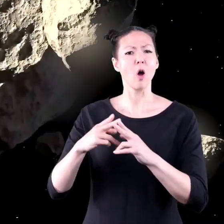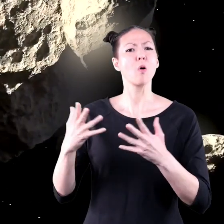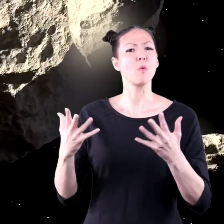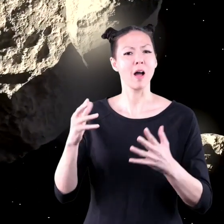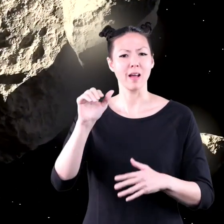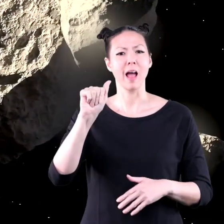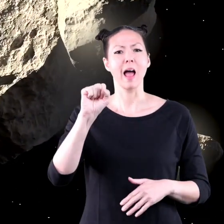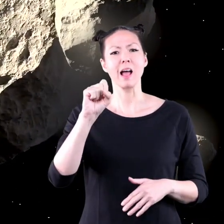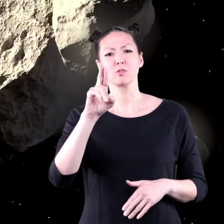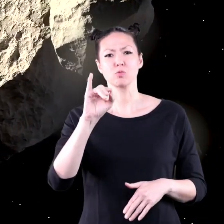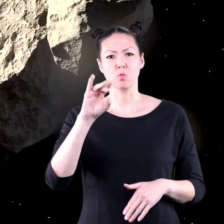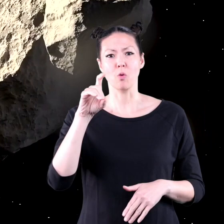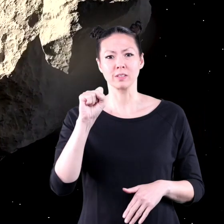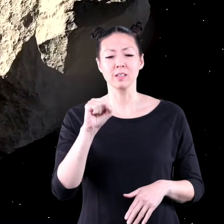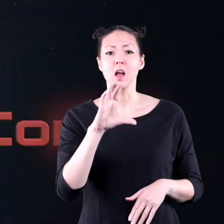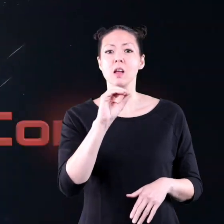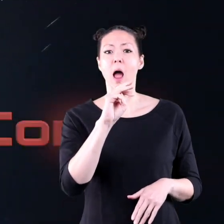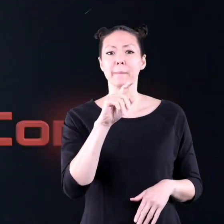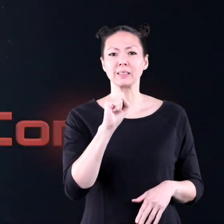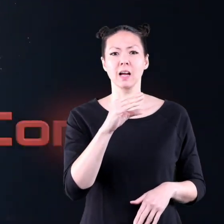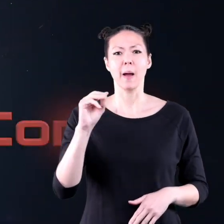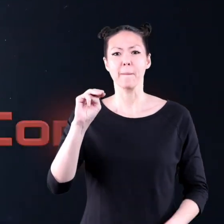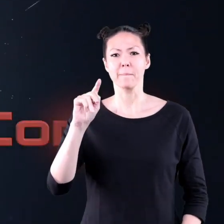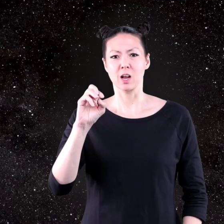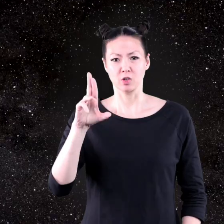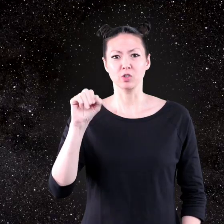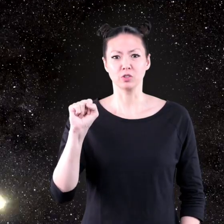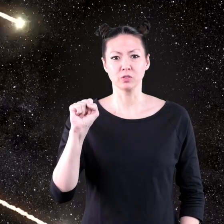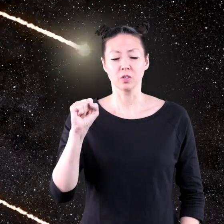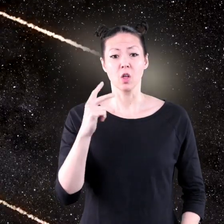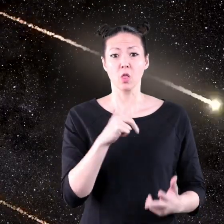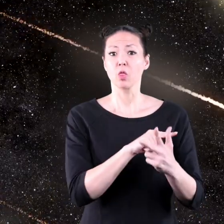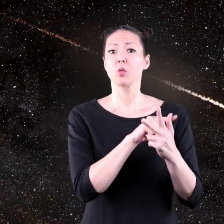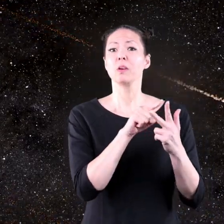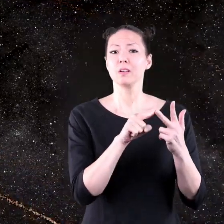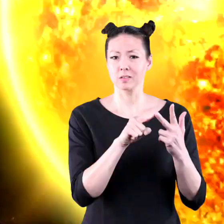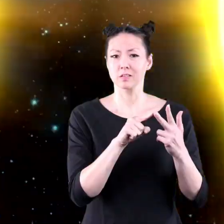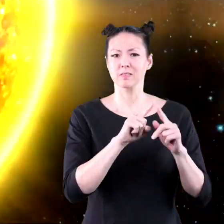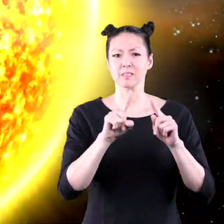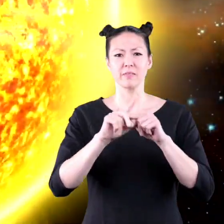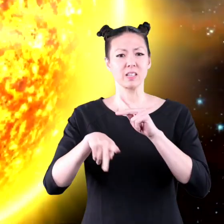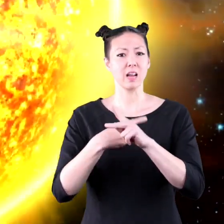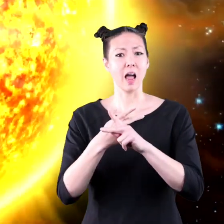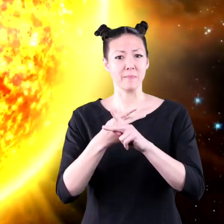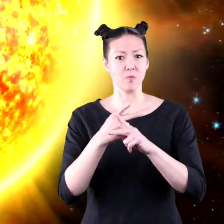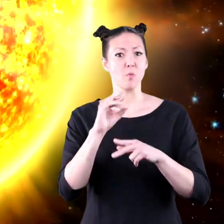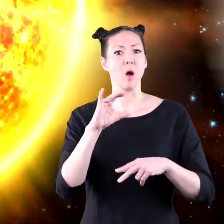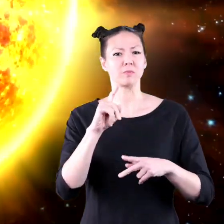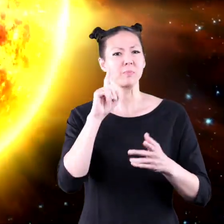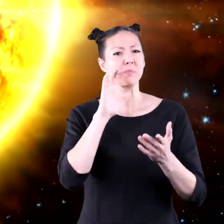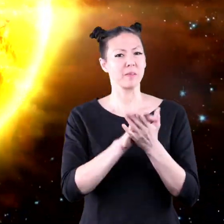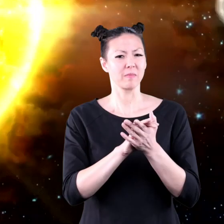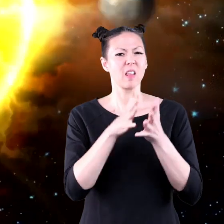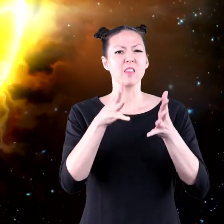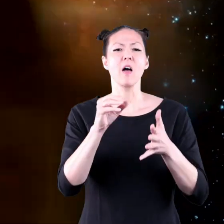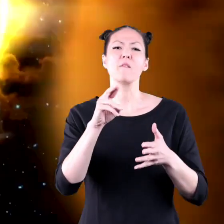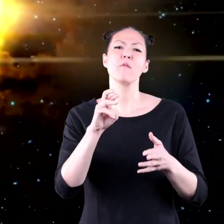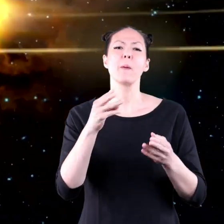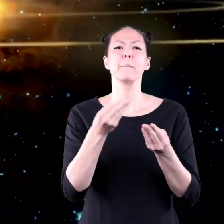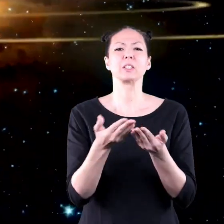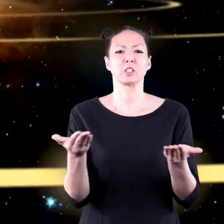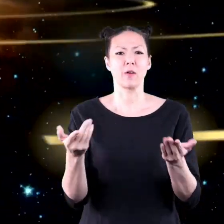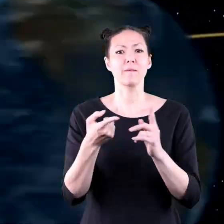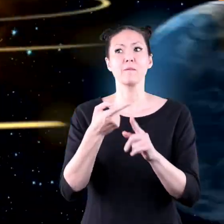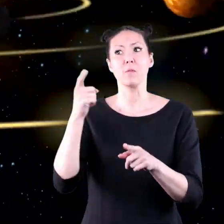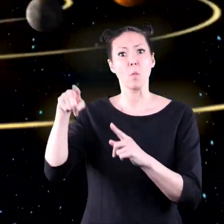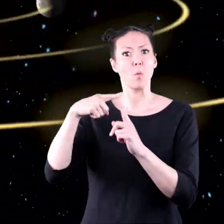These rocks are called asteroids, comets, and meteors. These three types of rocks are believed to be the leftover